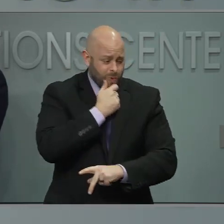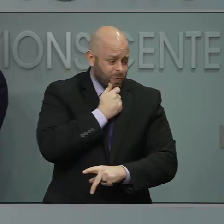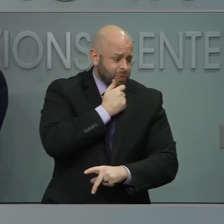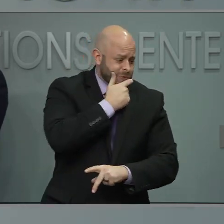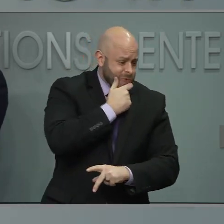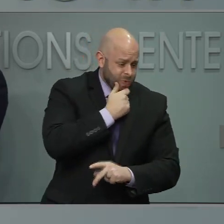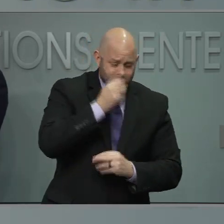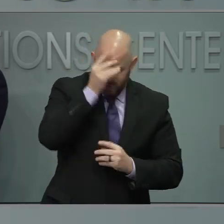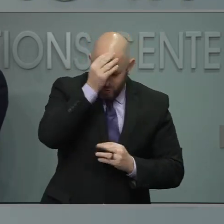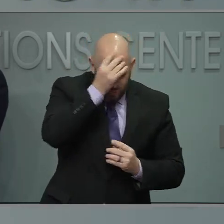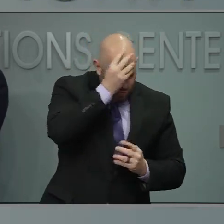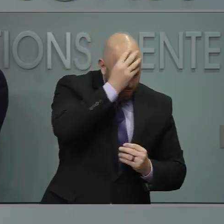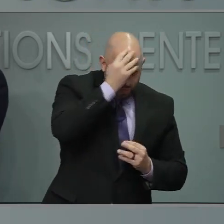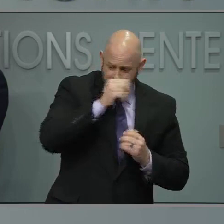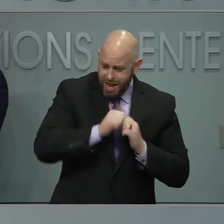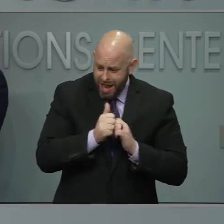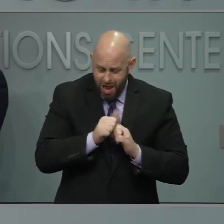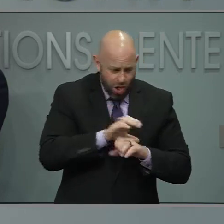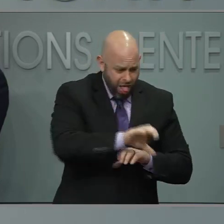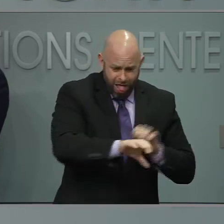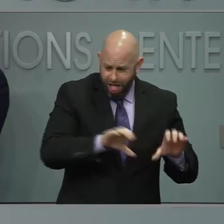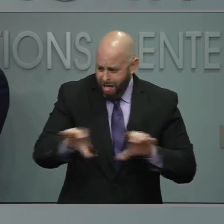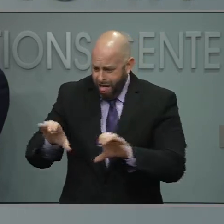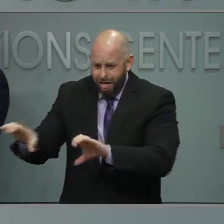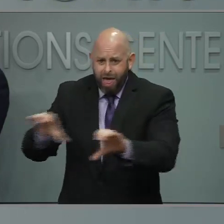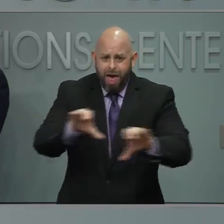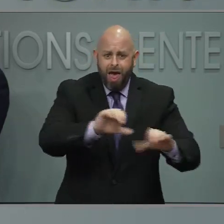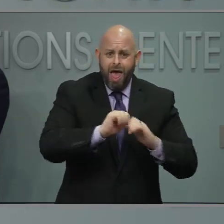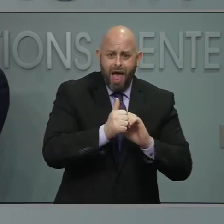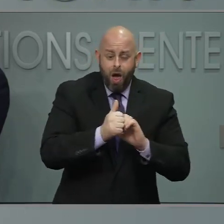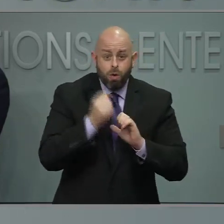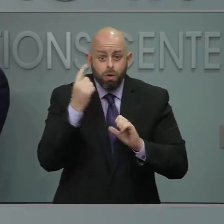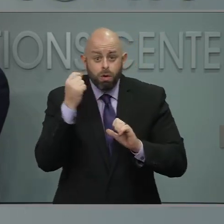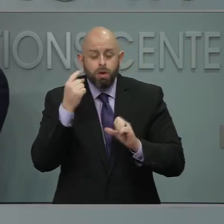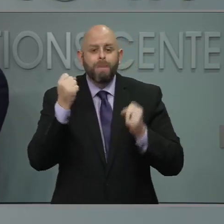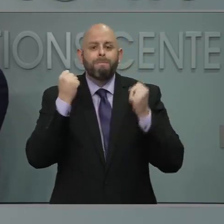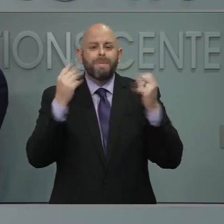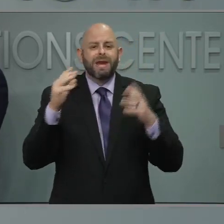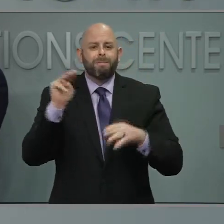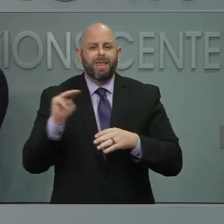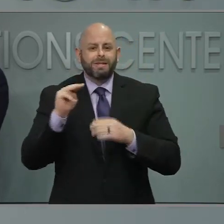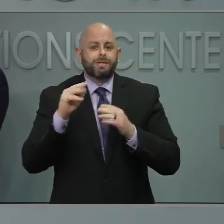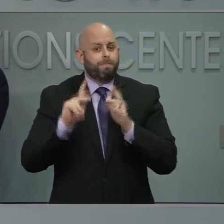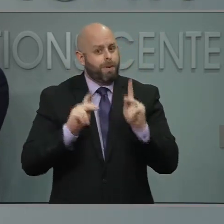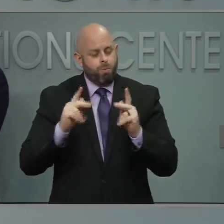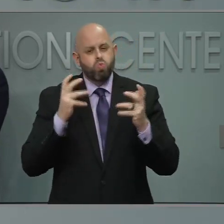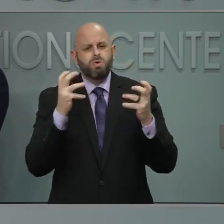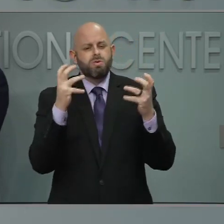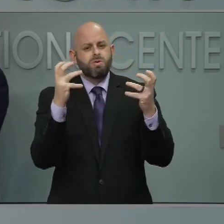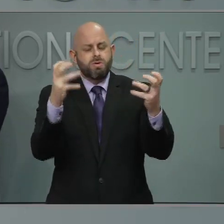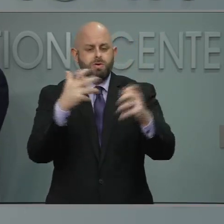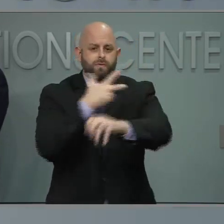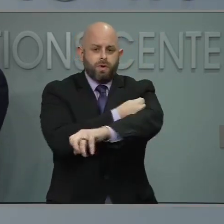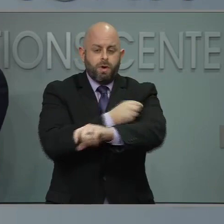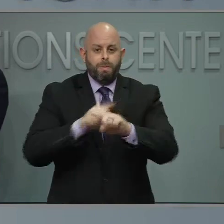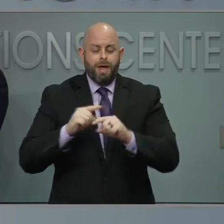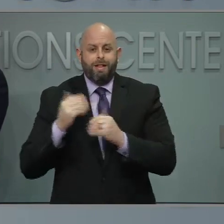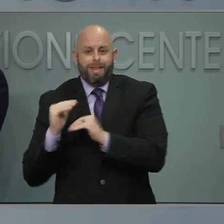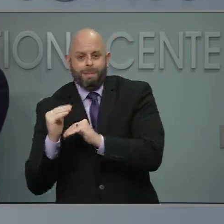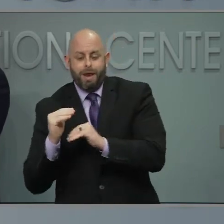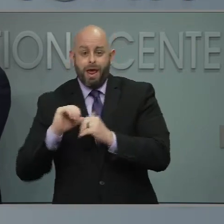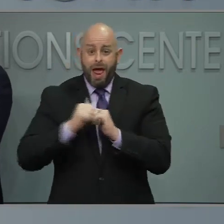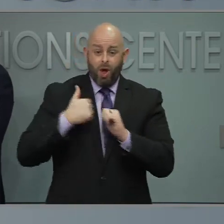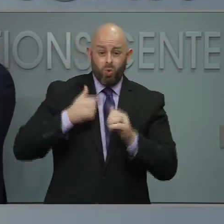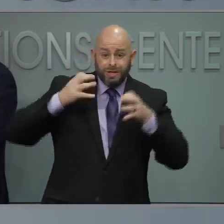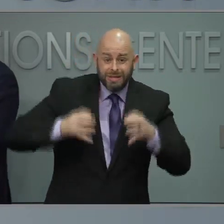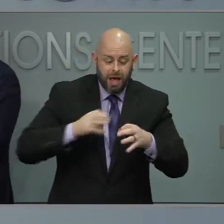to determine how to distribute something that millions of people want, but is in very limited supply. I'm going to let Dr. Cohen